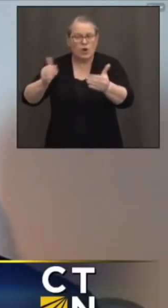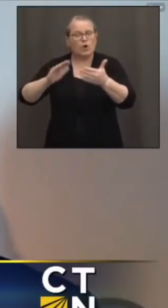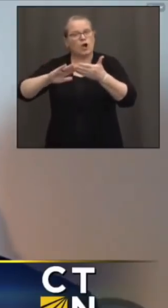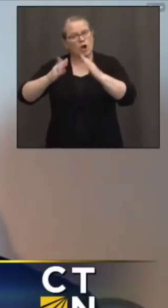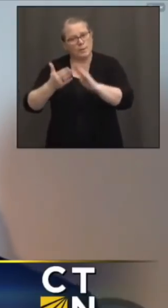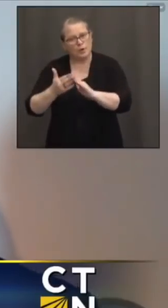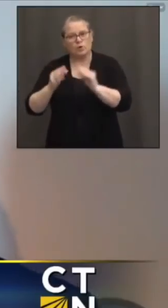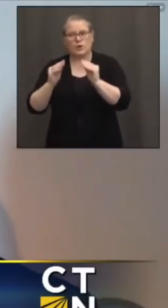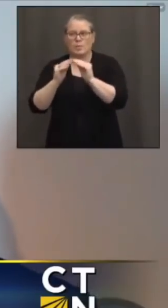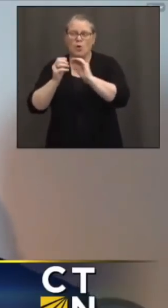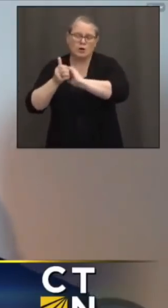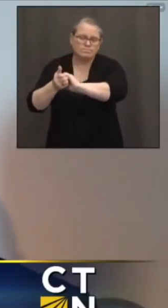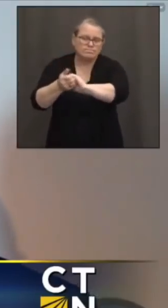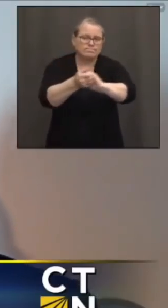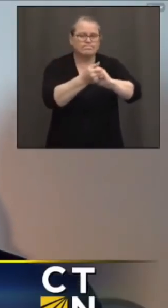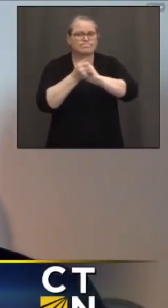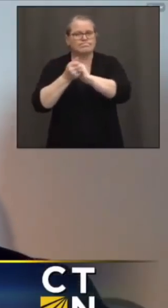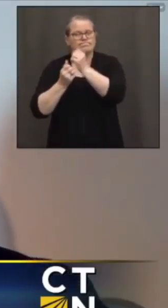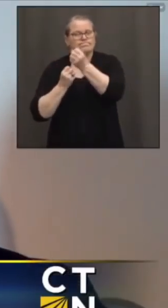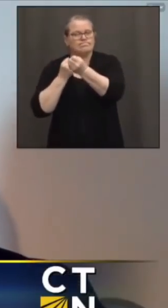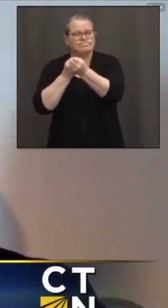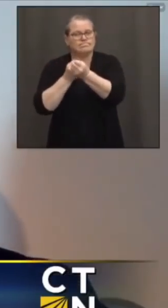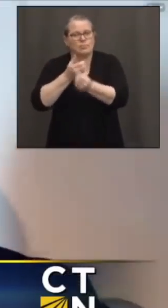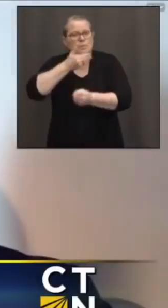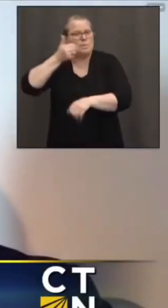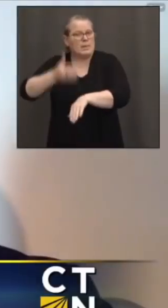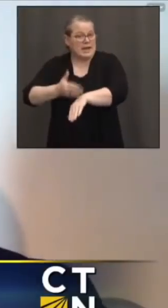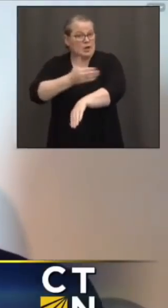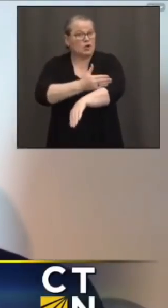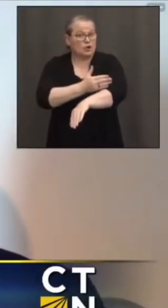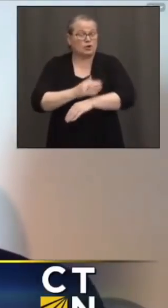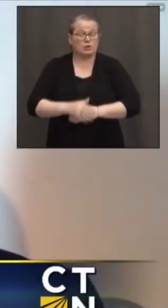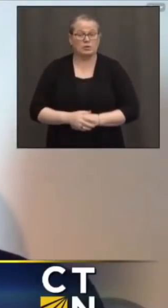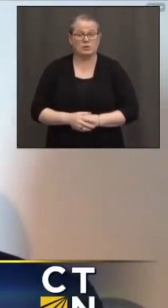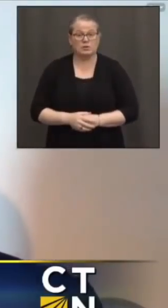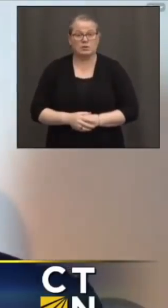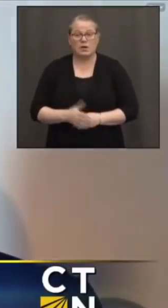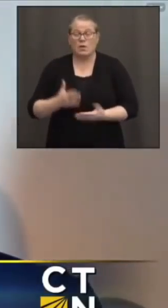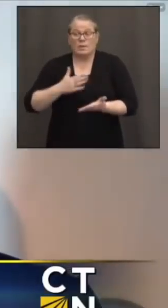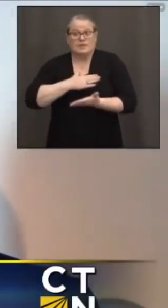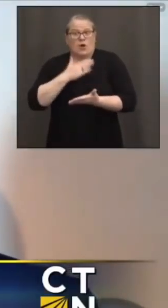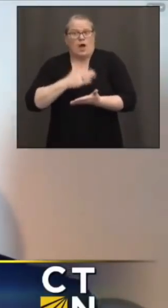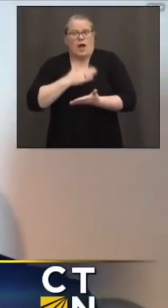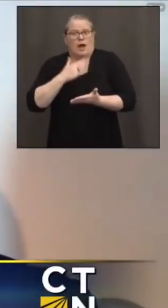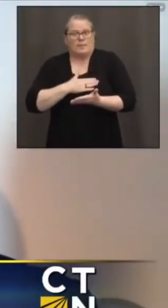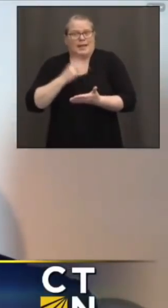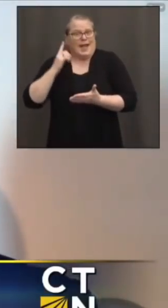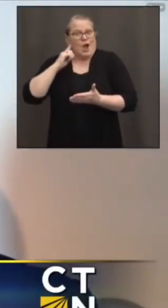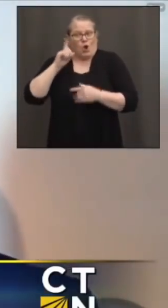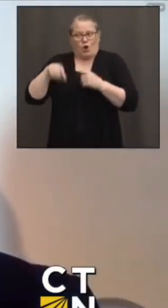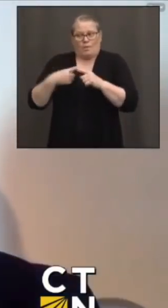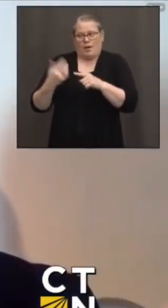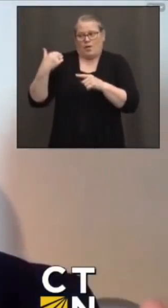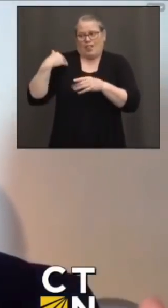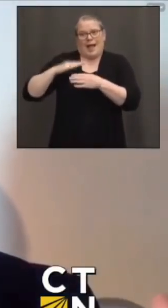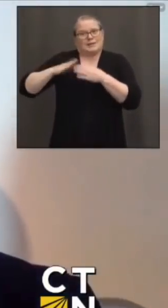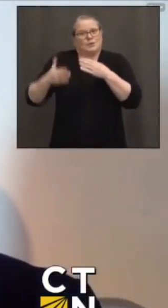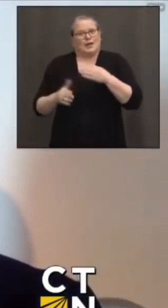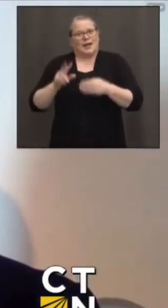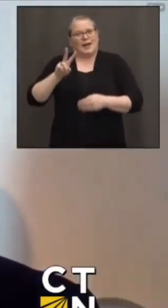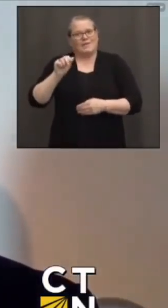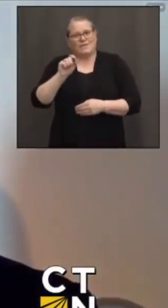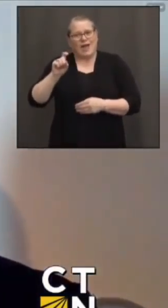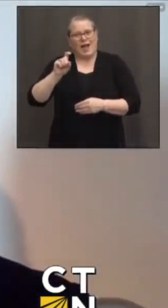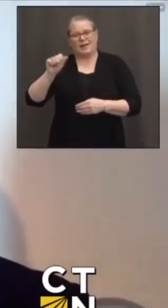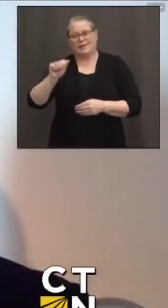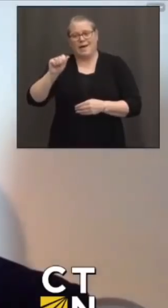I'm so happy to hear about the vax-a-thon that happened this past weekend, to hear so